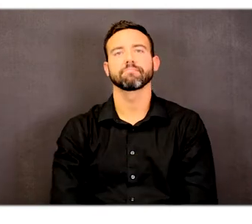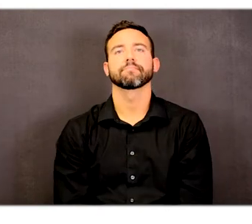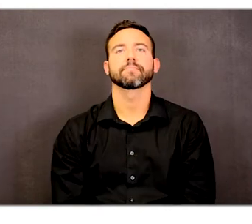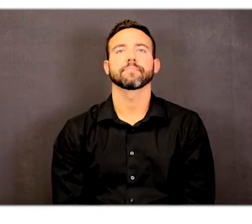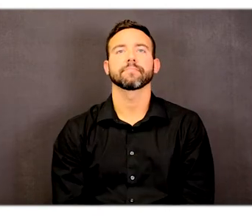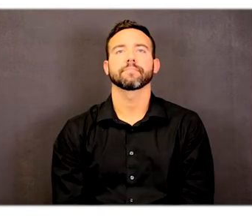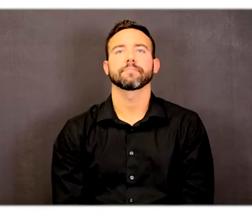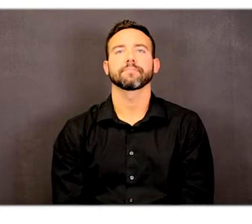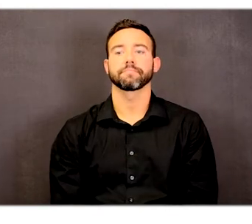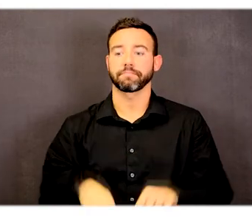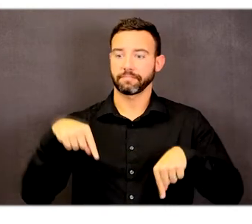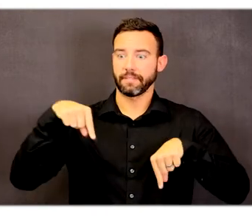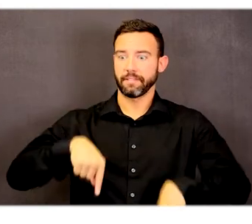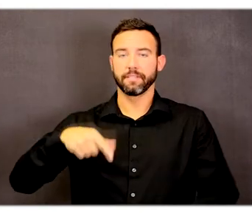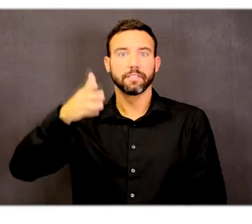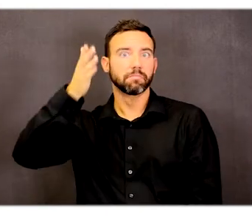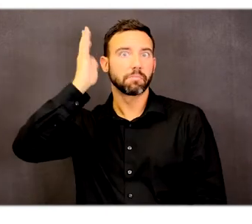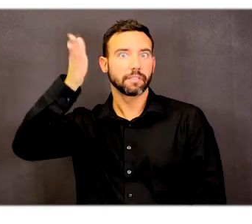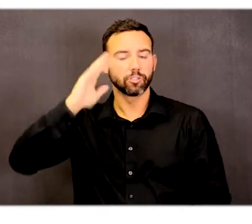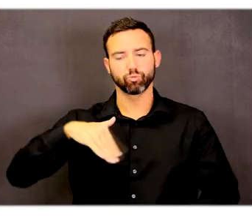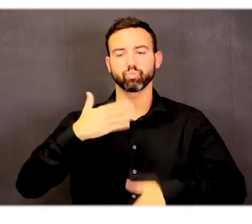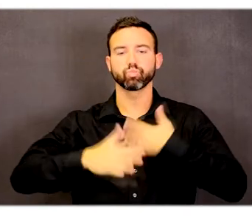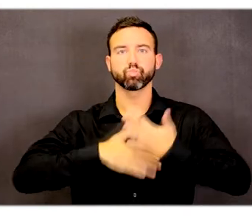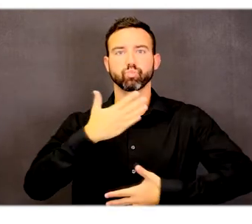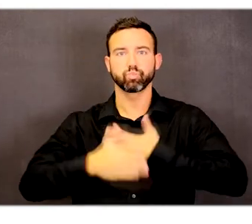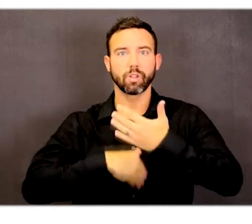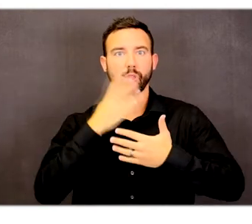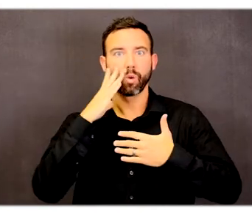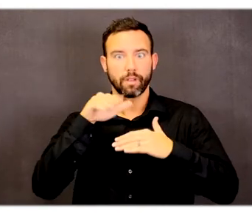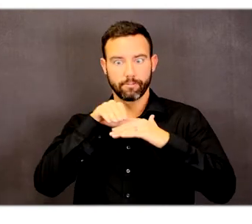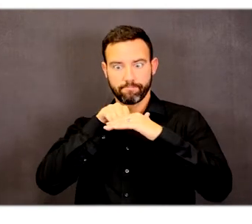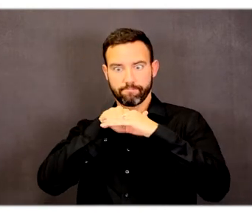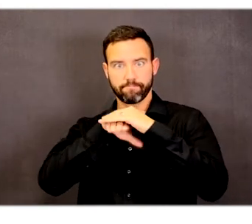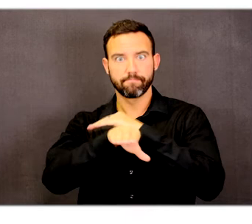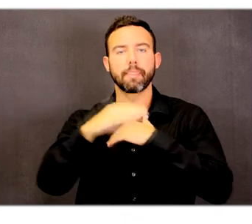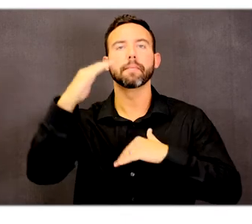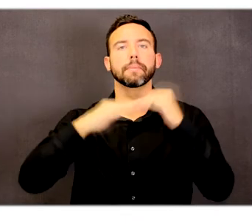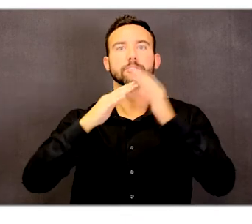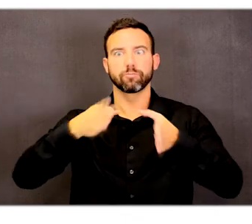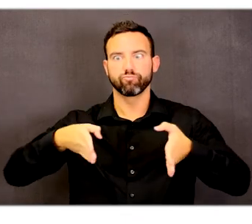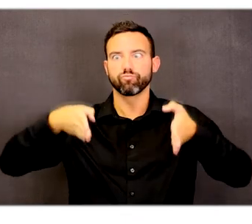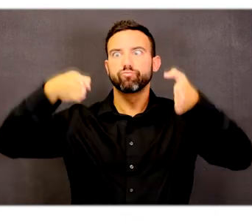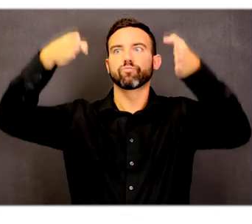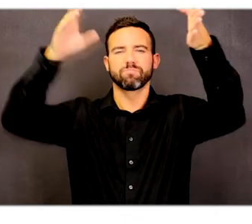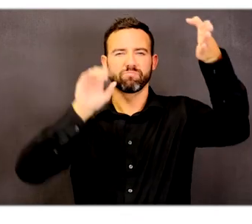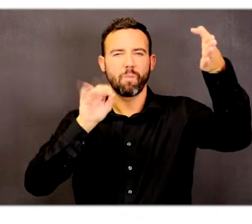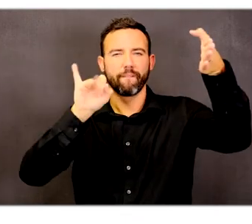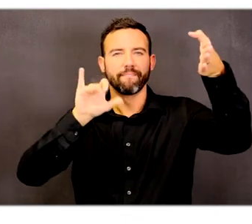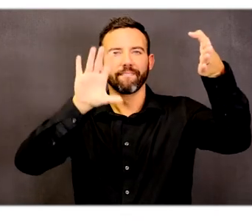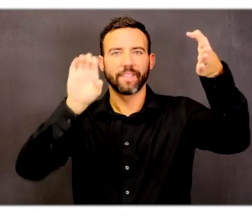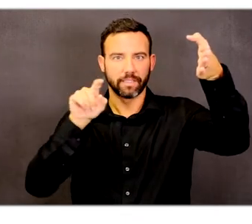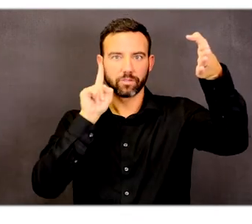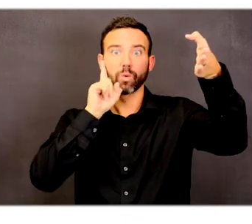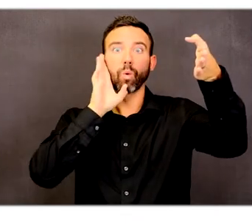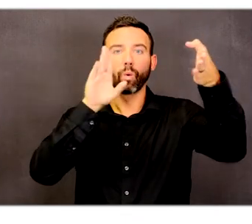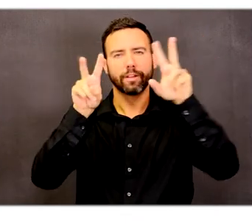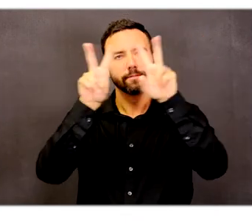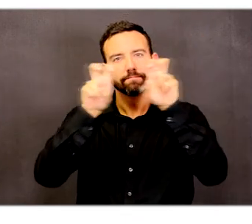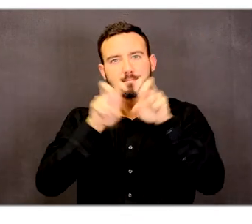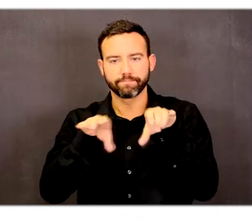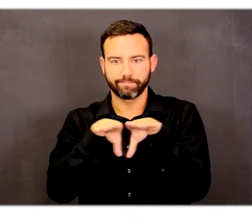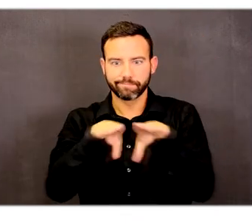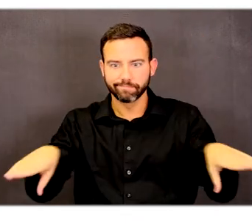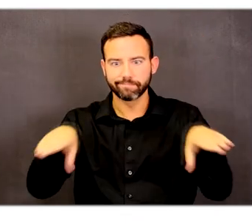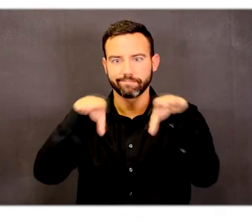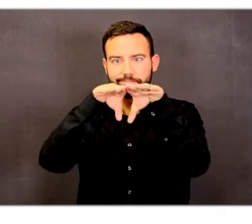The presentation transitions into the interior space of the office building, looking at various floors and various